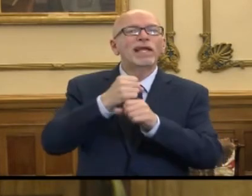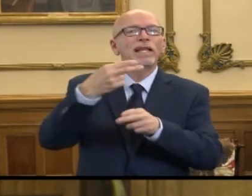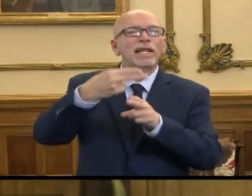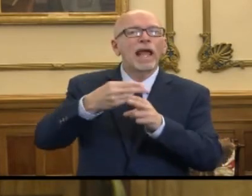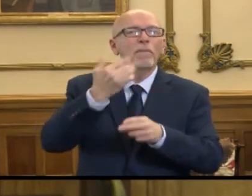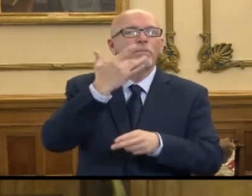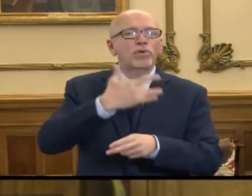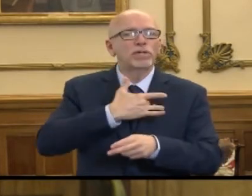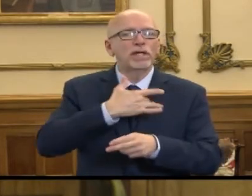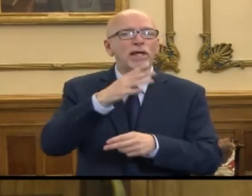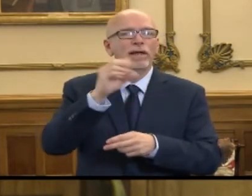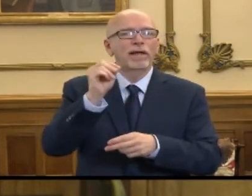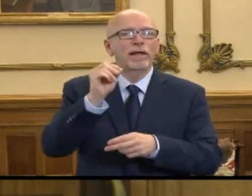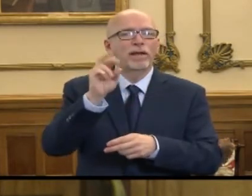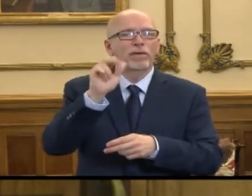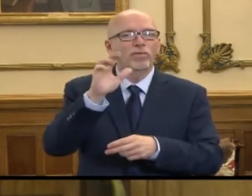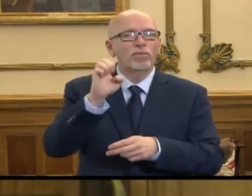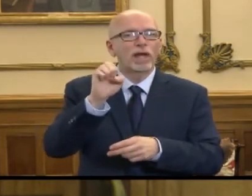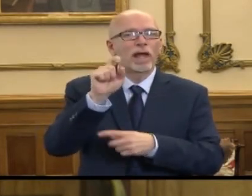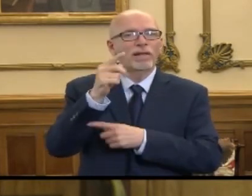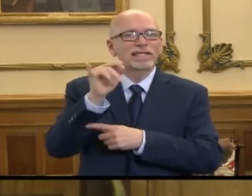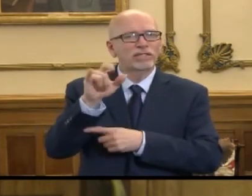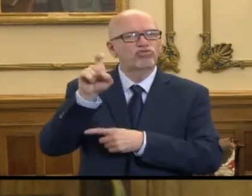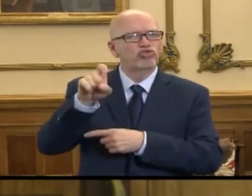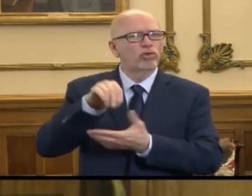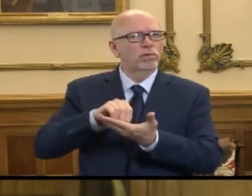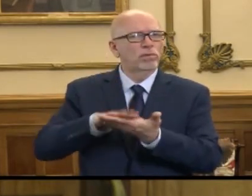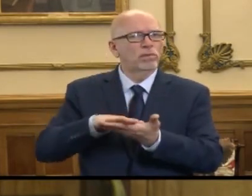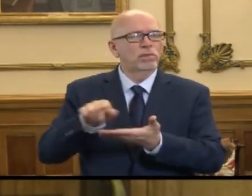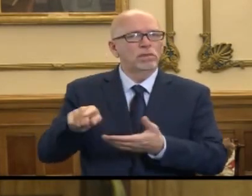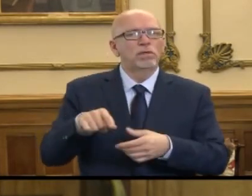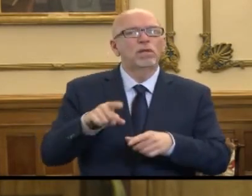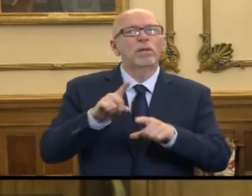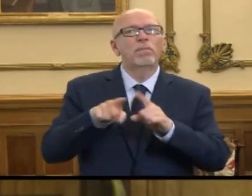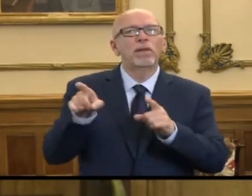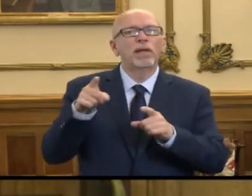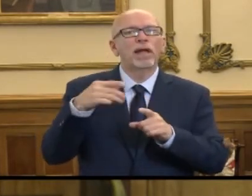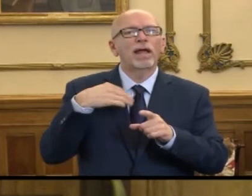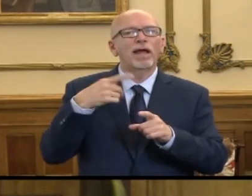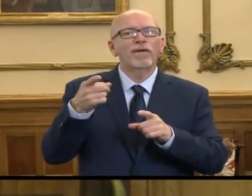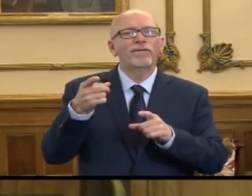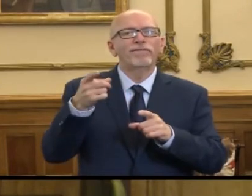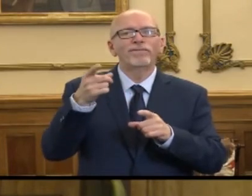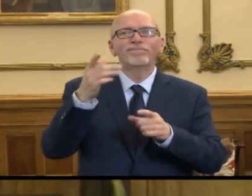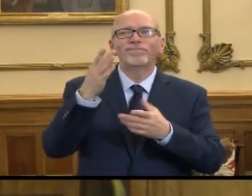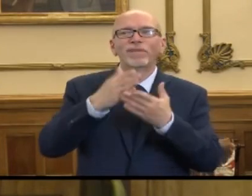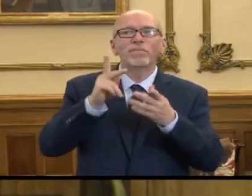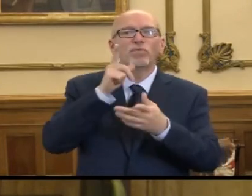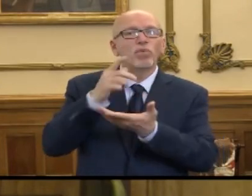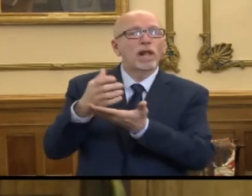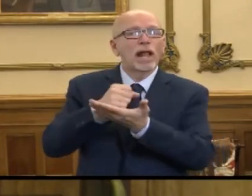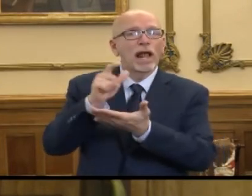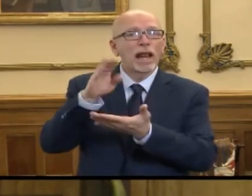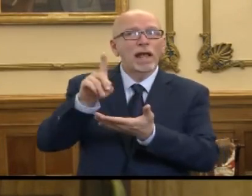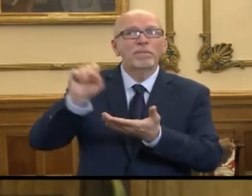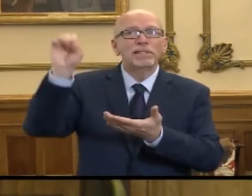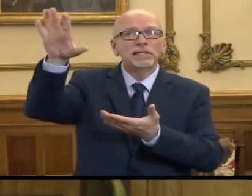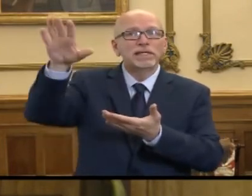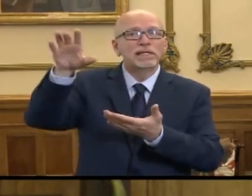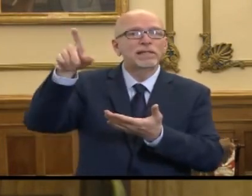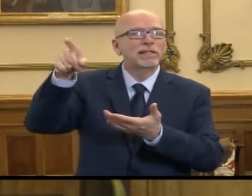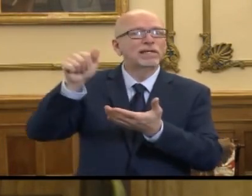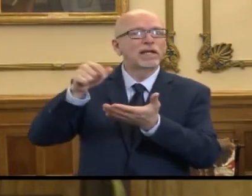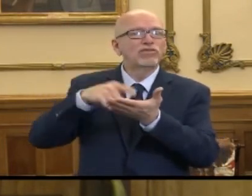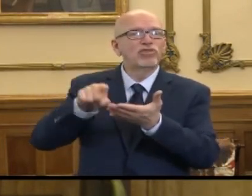date of birth, and their race and ethnicity is supposed to be on there. But there's an out that the people that are collecting the lab or sending the lab can